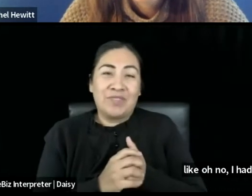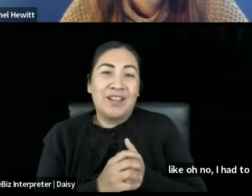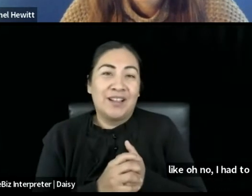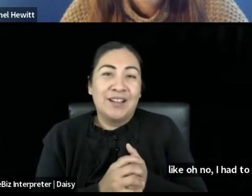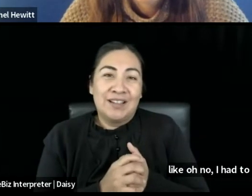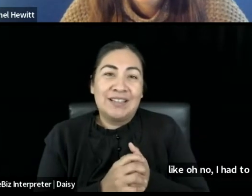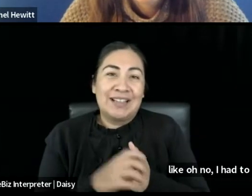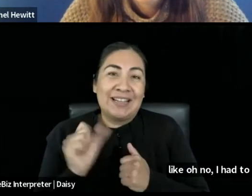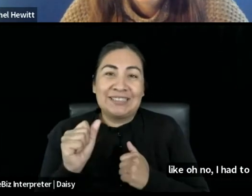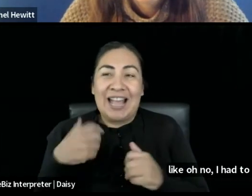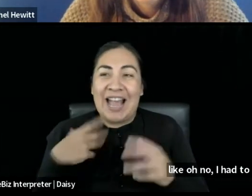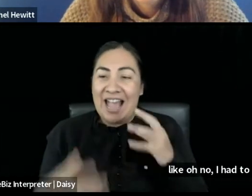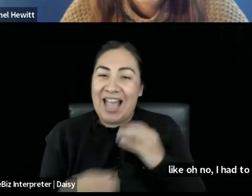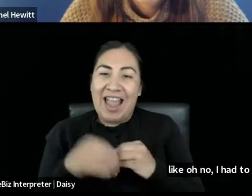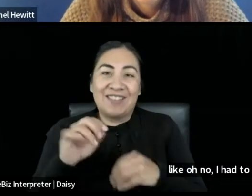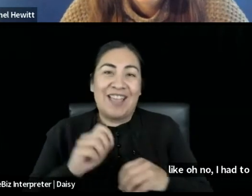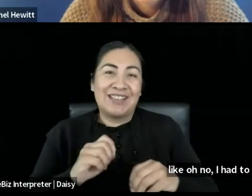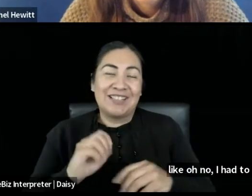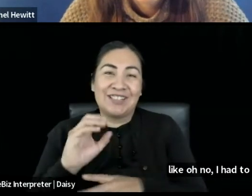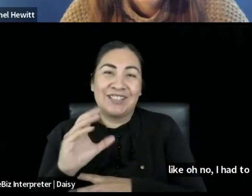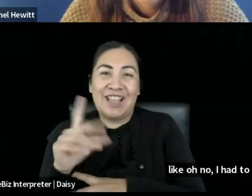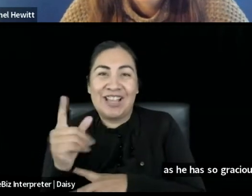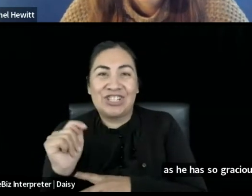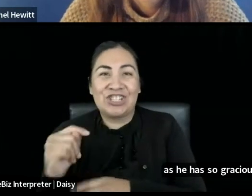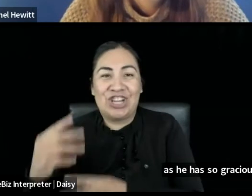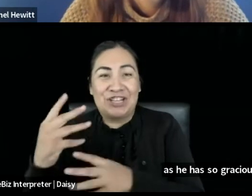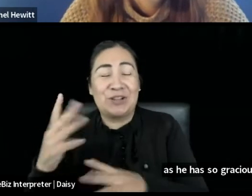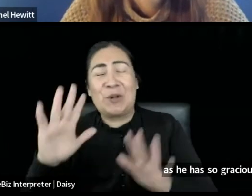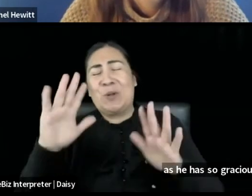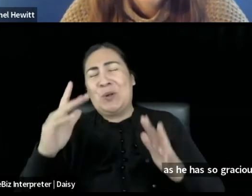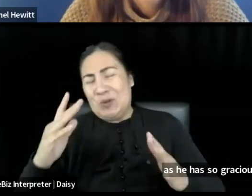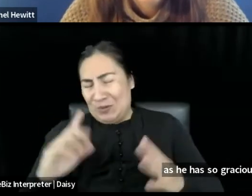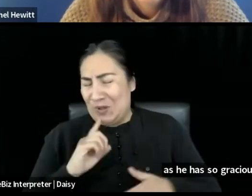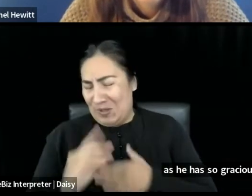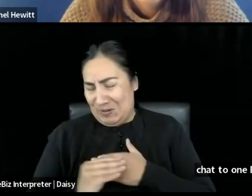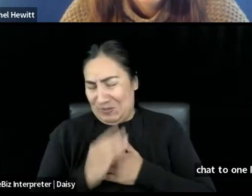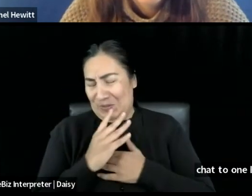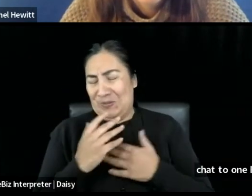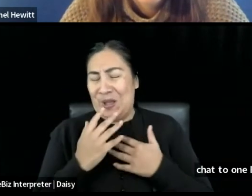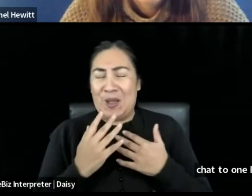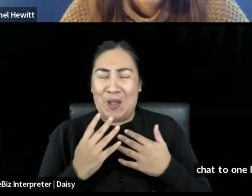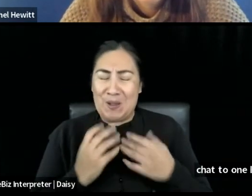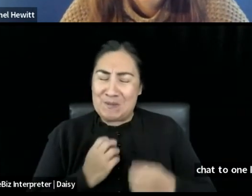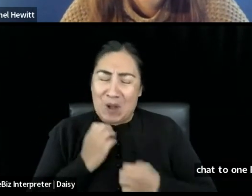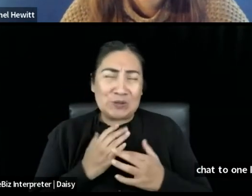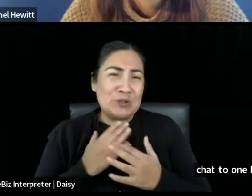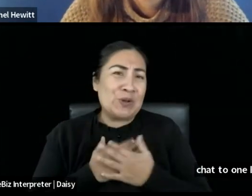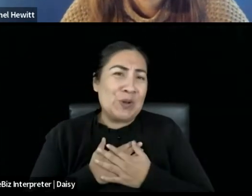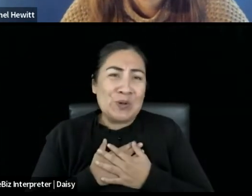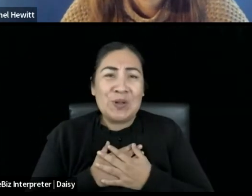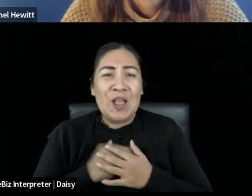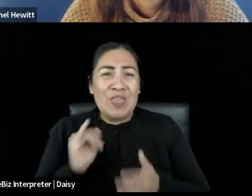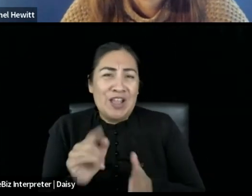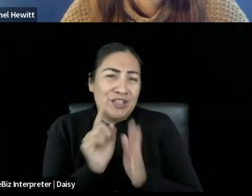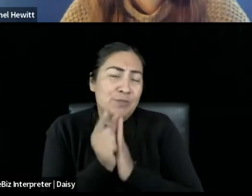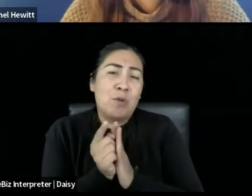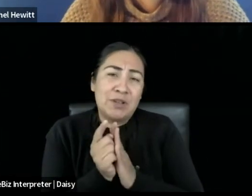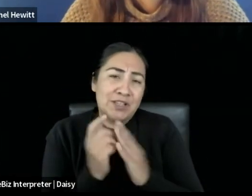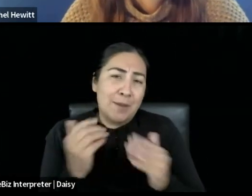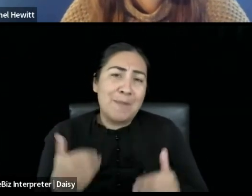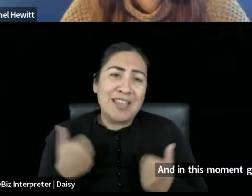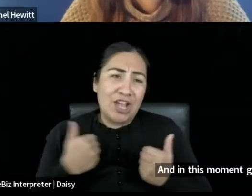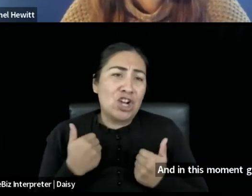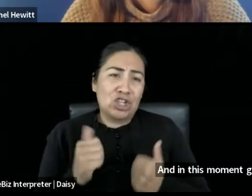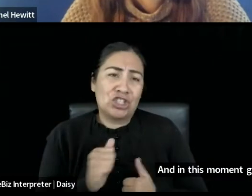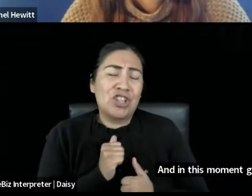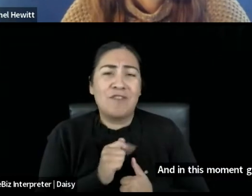put that in the chat to, um, when I'm going to get emotional, um, I'm in this moment, giving my younger self a lot of grace for the